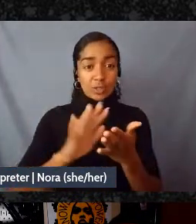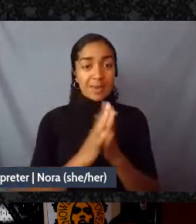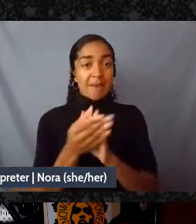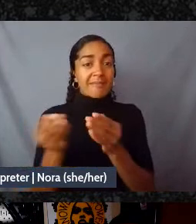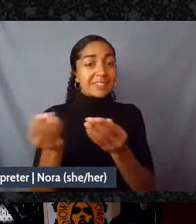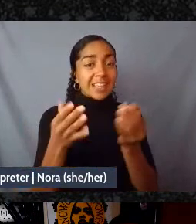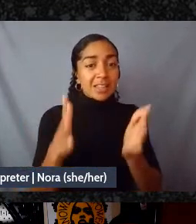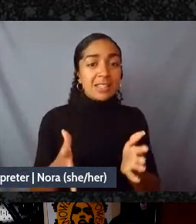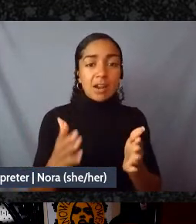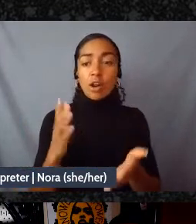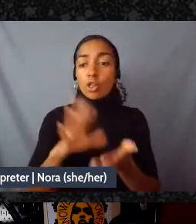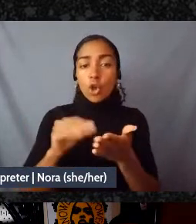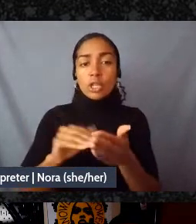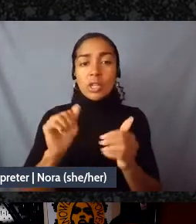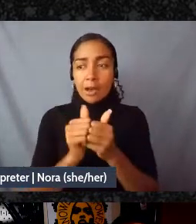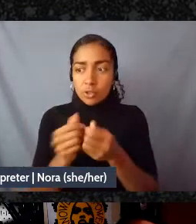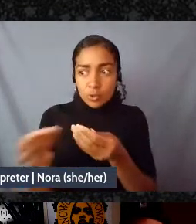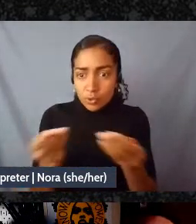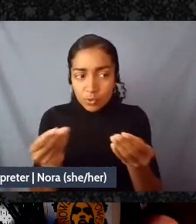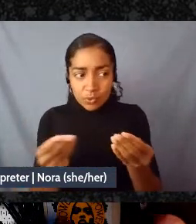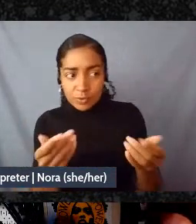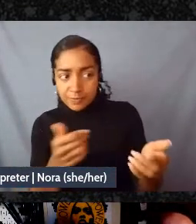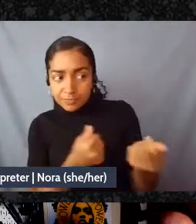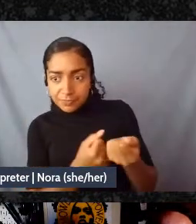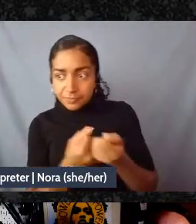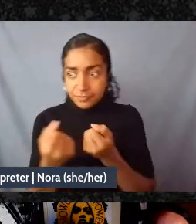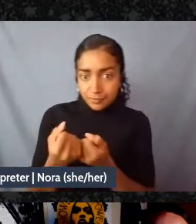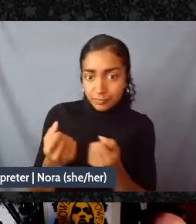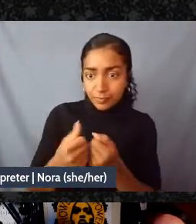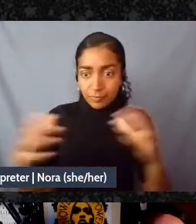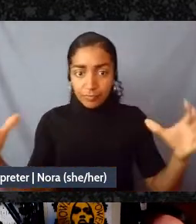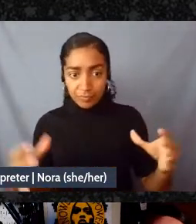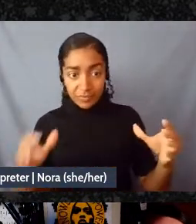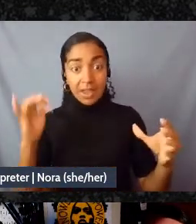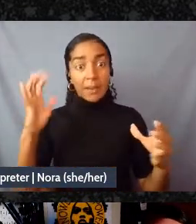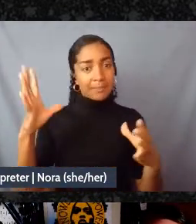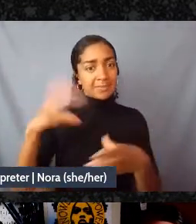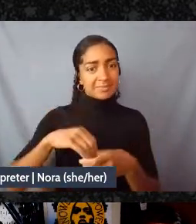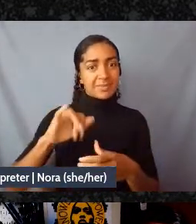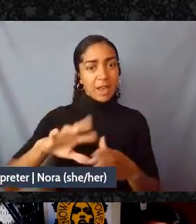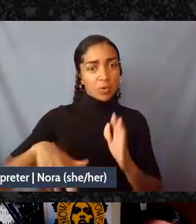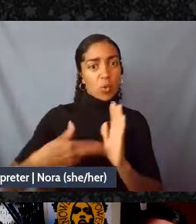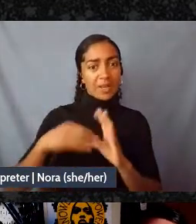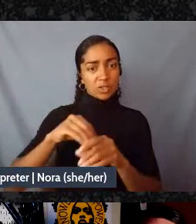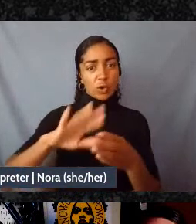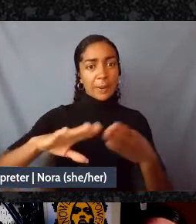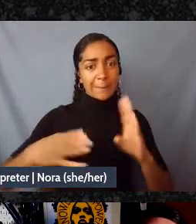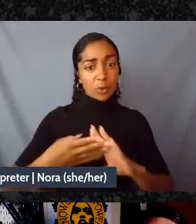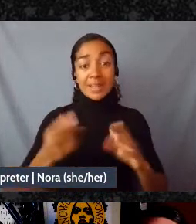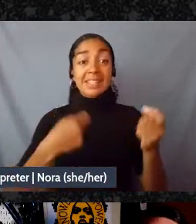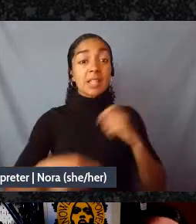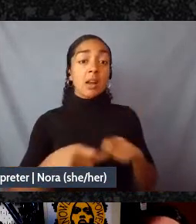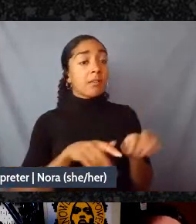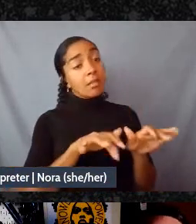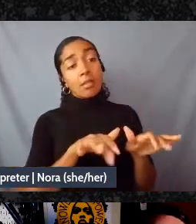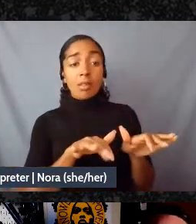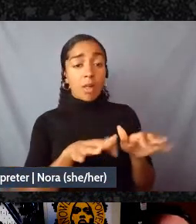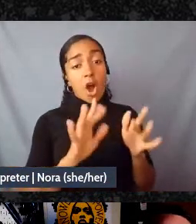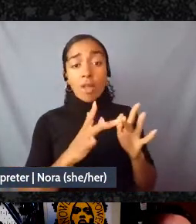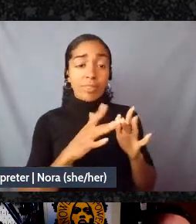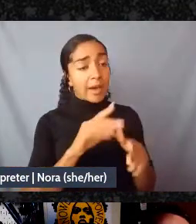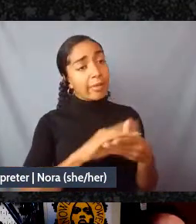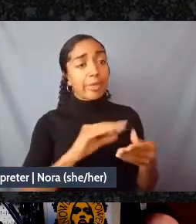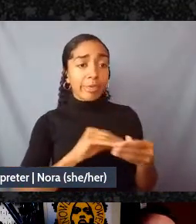force in your community redistribute some of the time you spend online talking crap about people to learning how to hold people through crappy